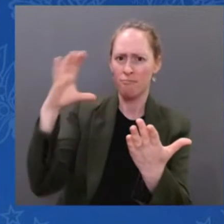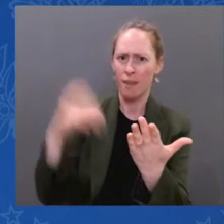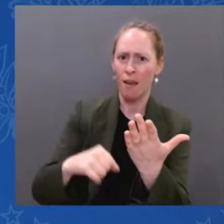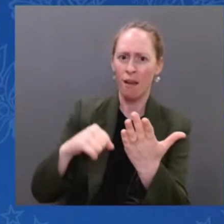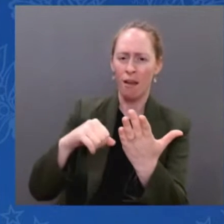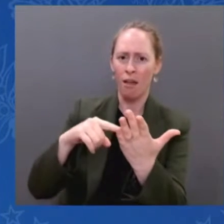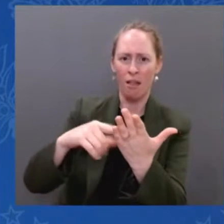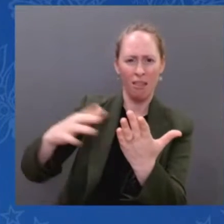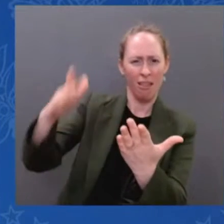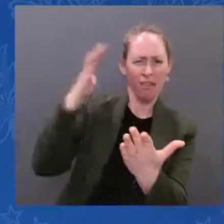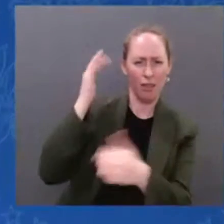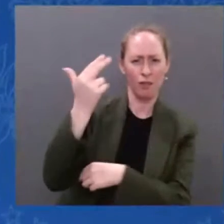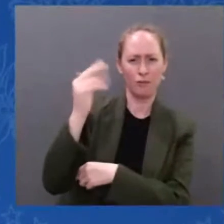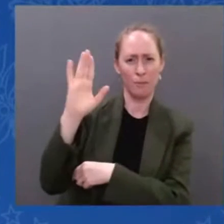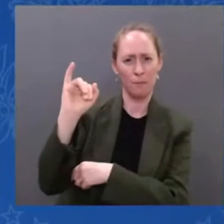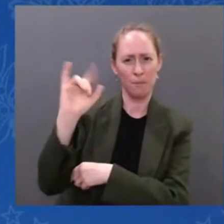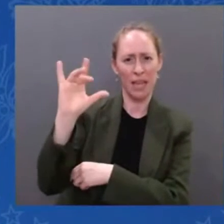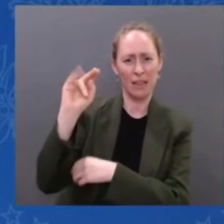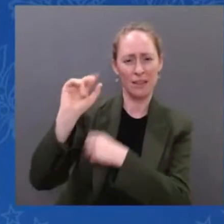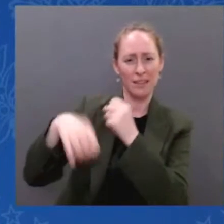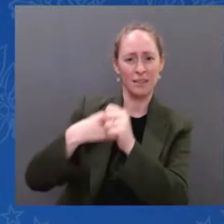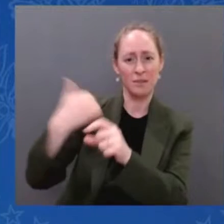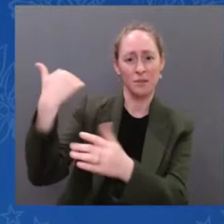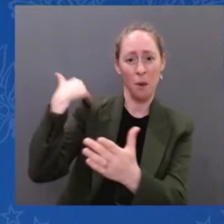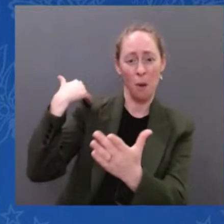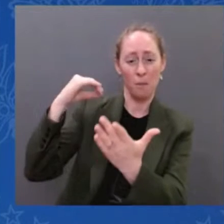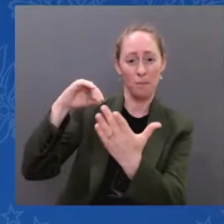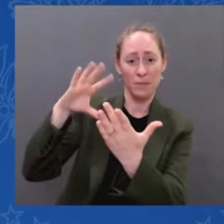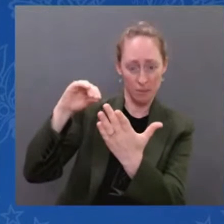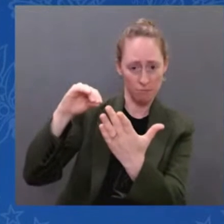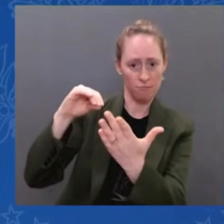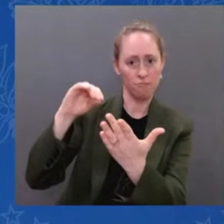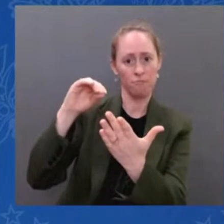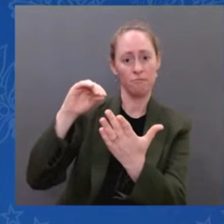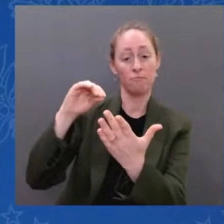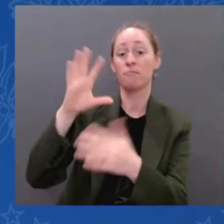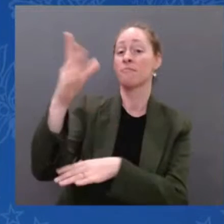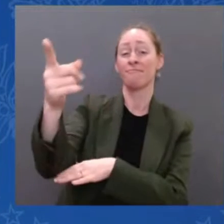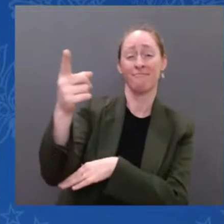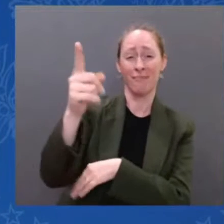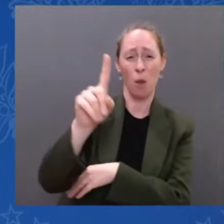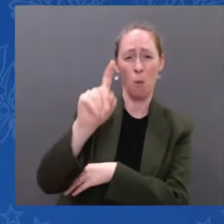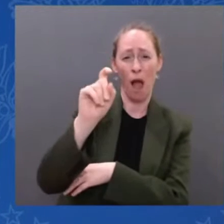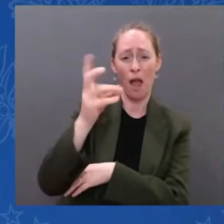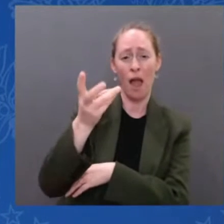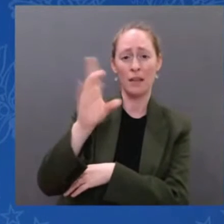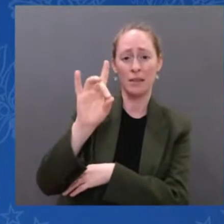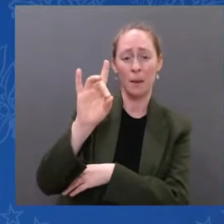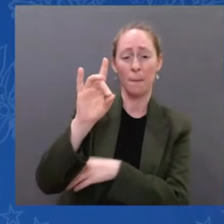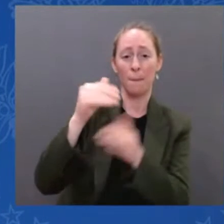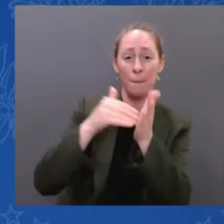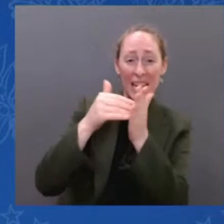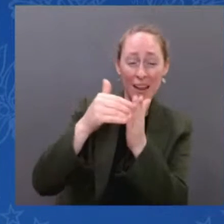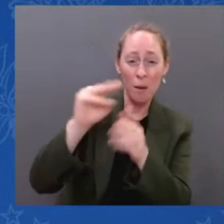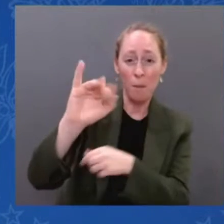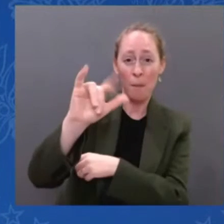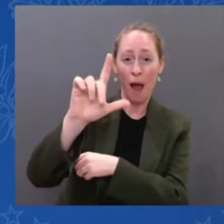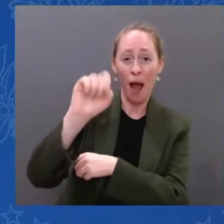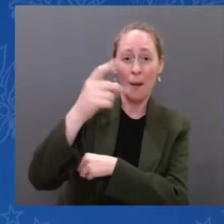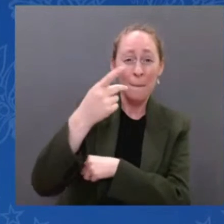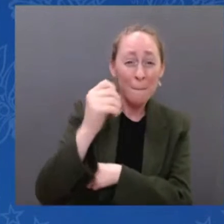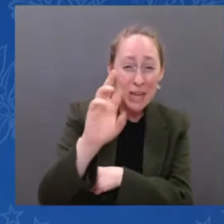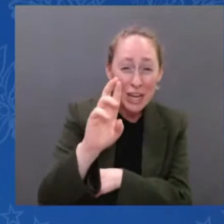And that light that you are seeing on one of those little specks has been traveling